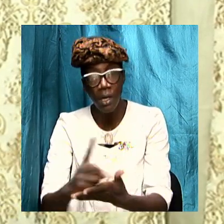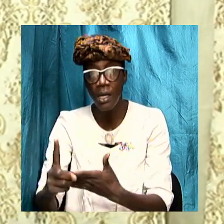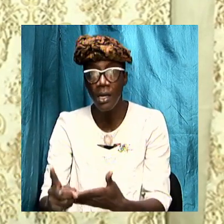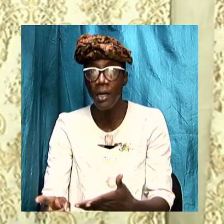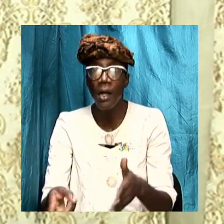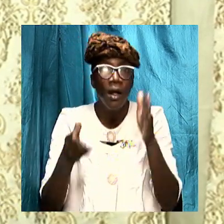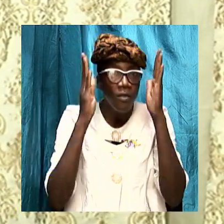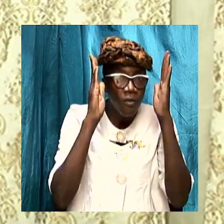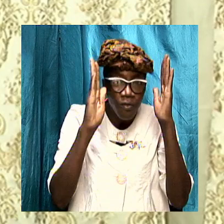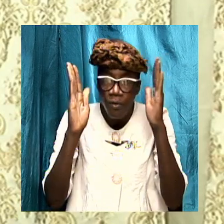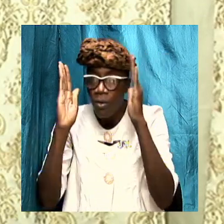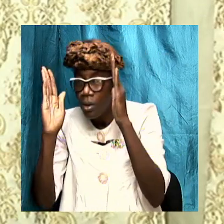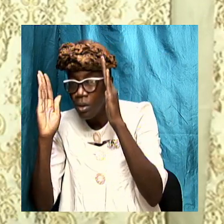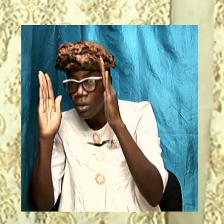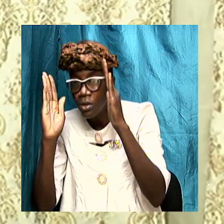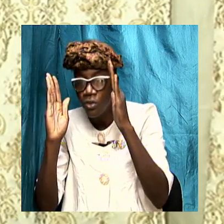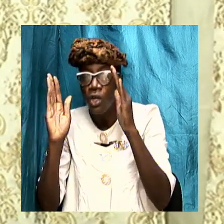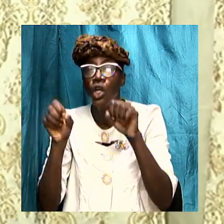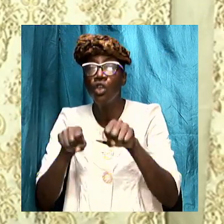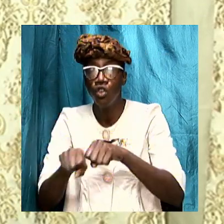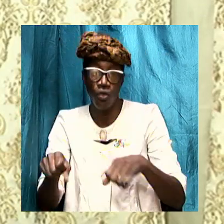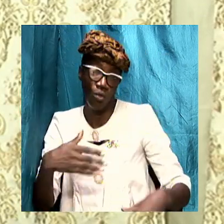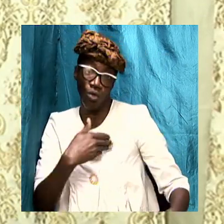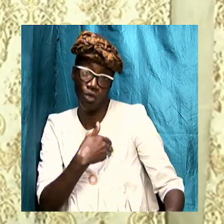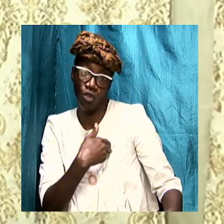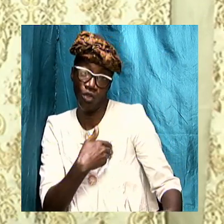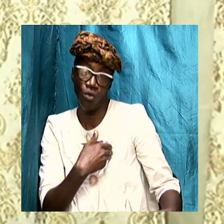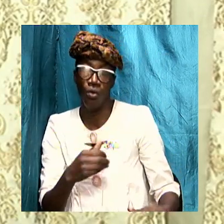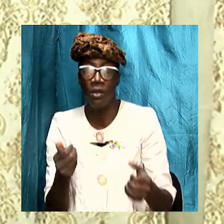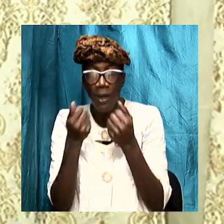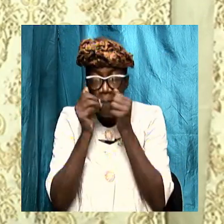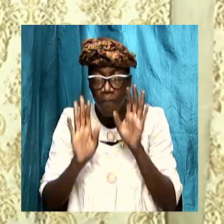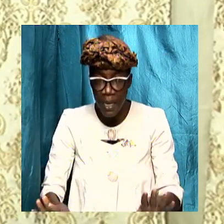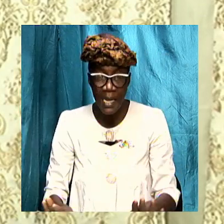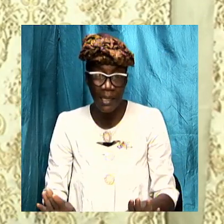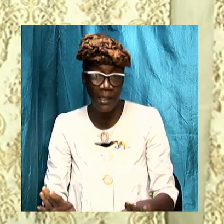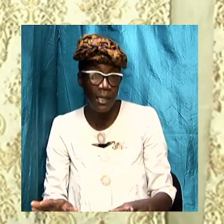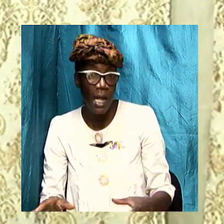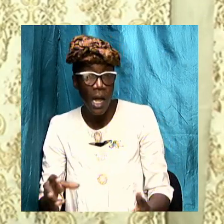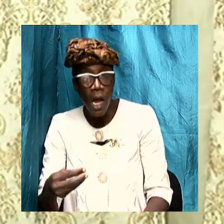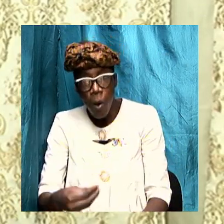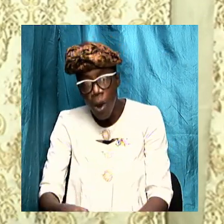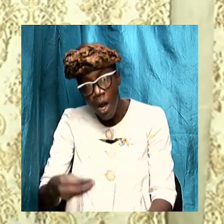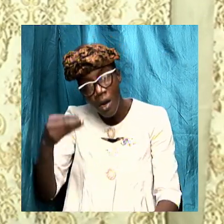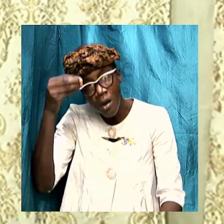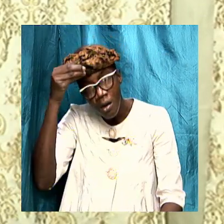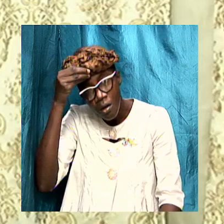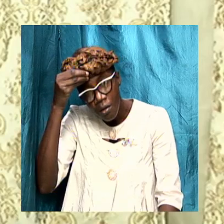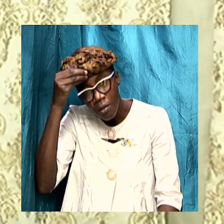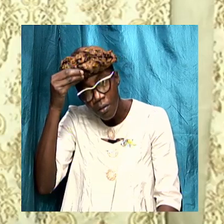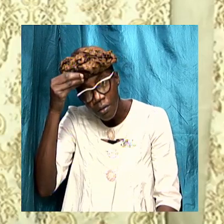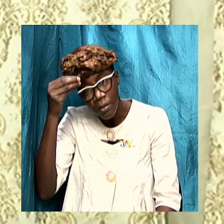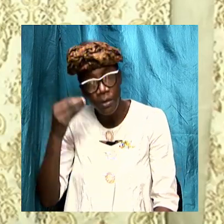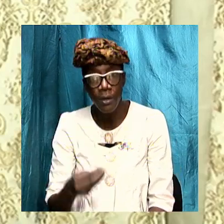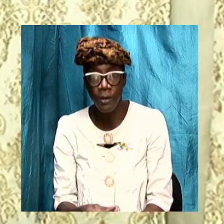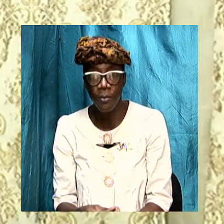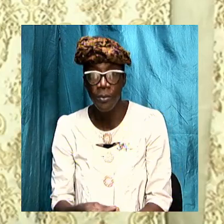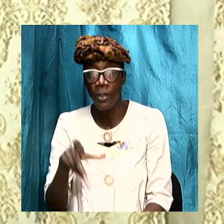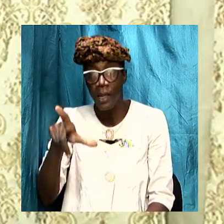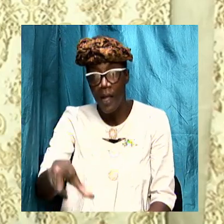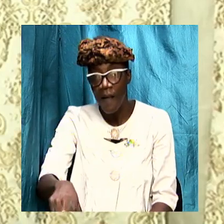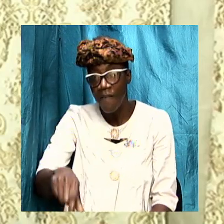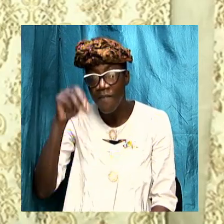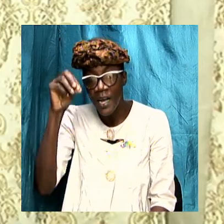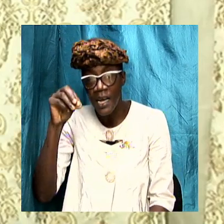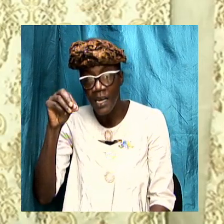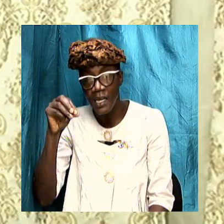in so that our souls can be blessed and we can be edified and we can find it certainly